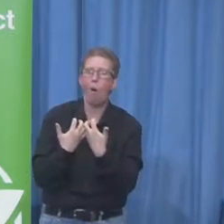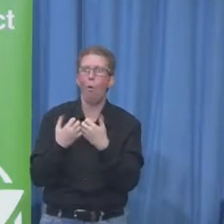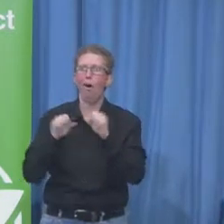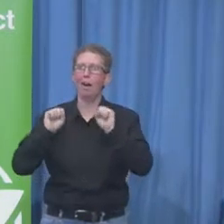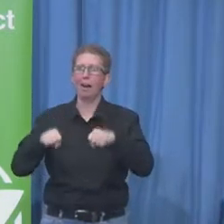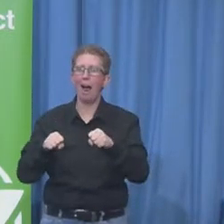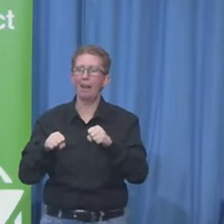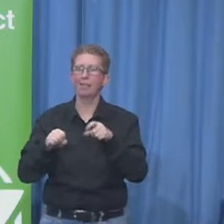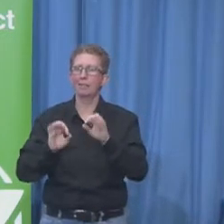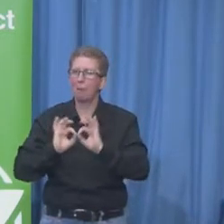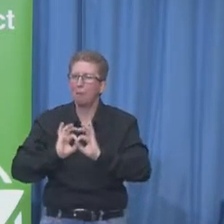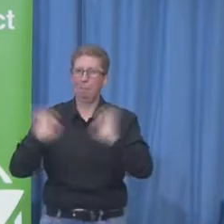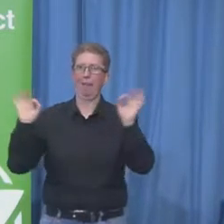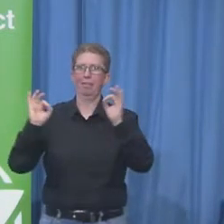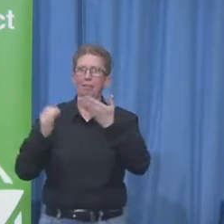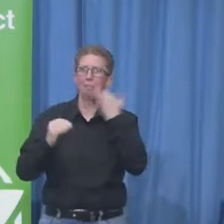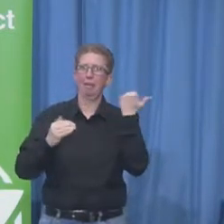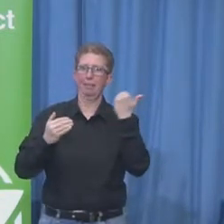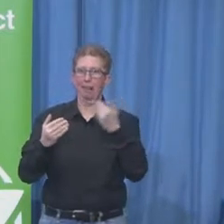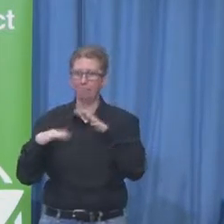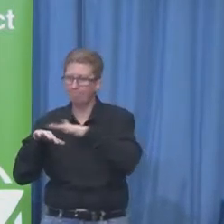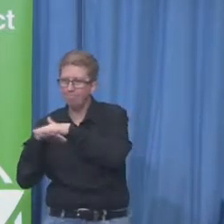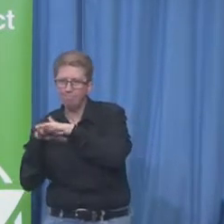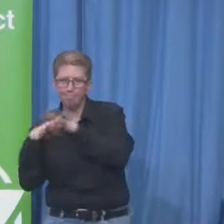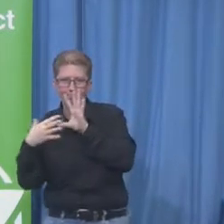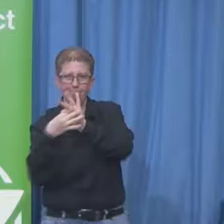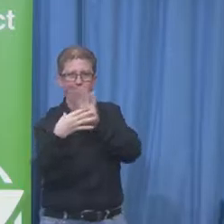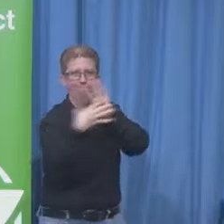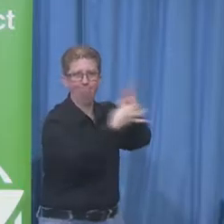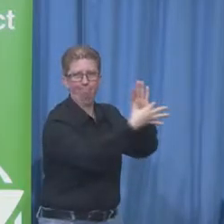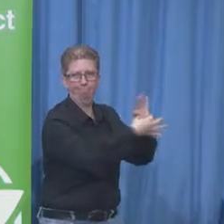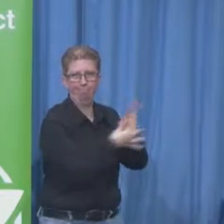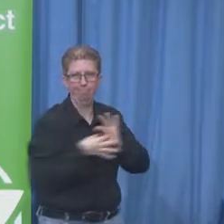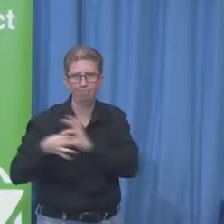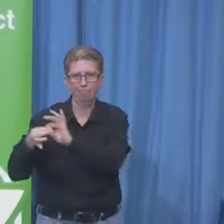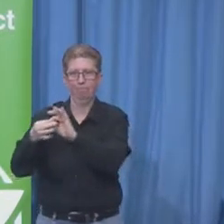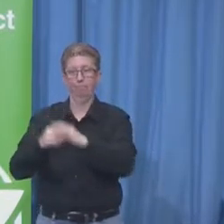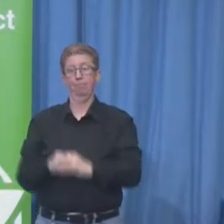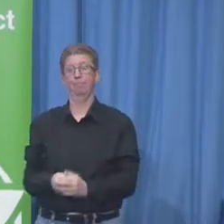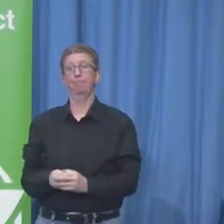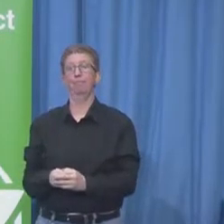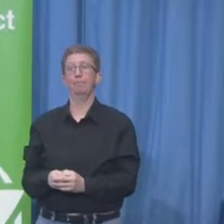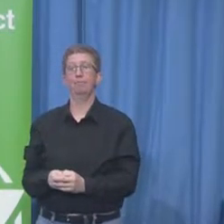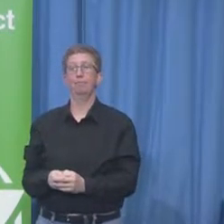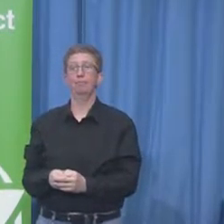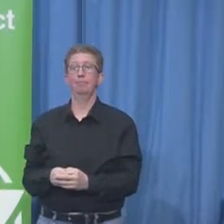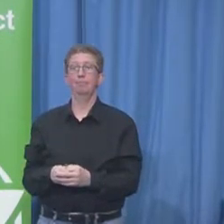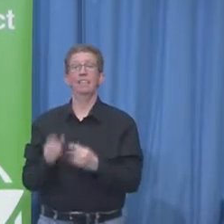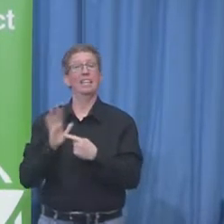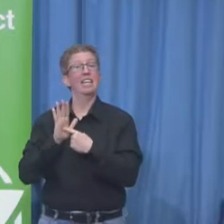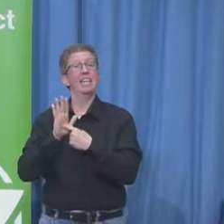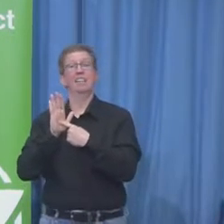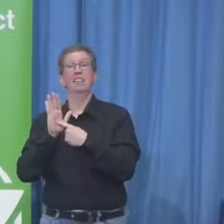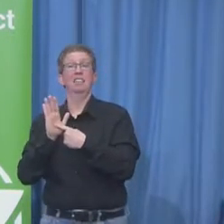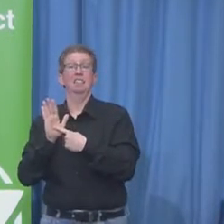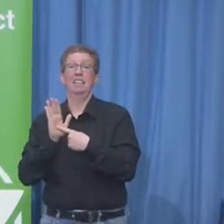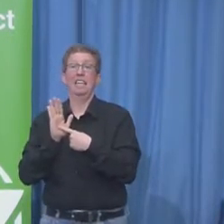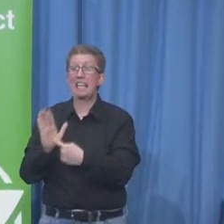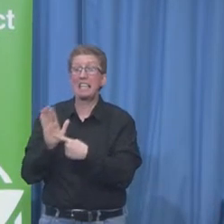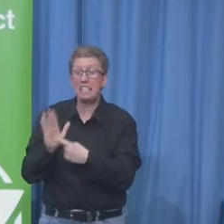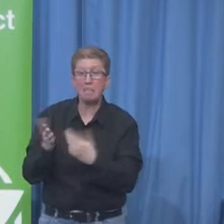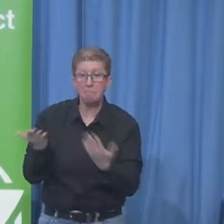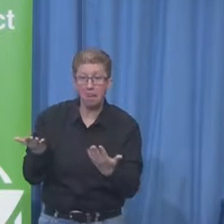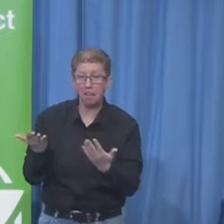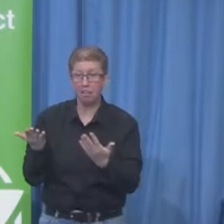Local general managers in some of these countries just simply paid the penalties rather than meet the workforce targets. Again, unacceptable. So the